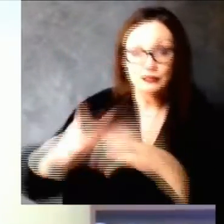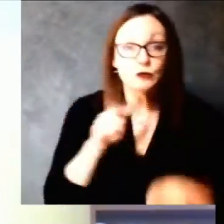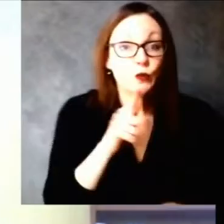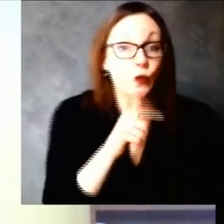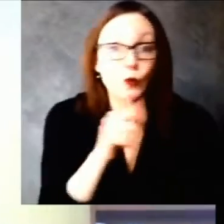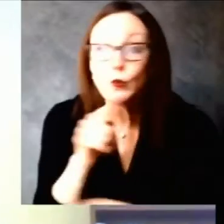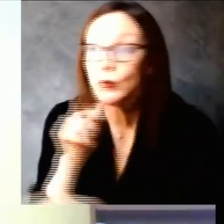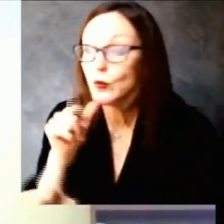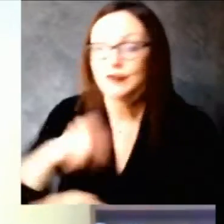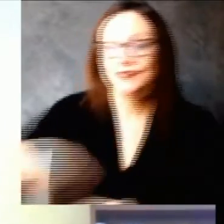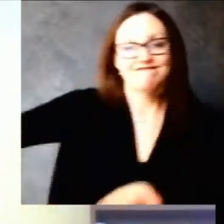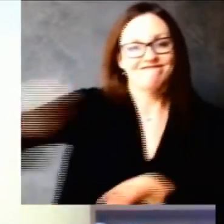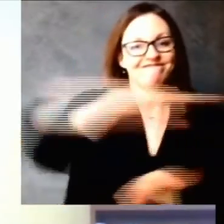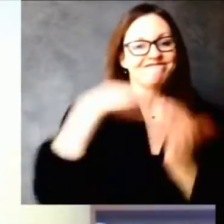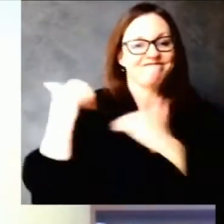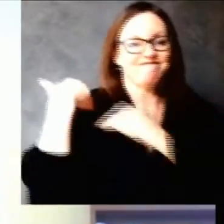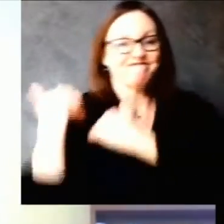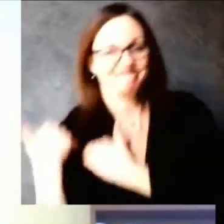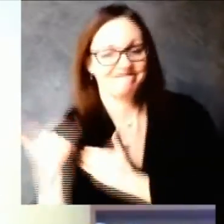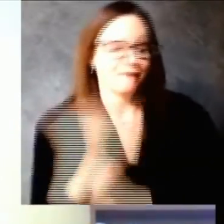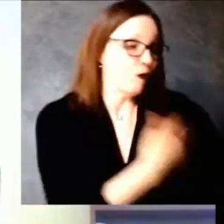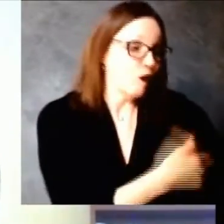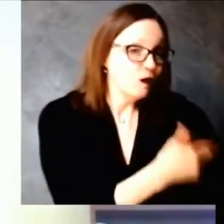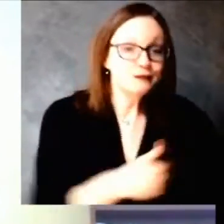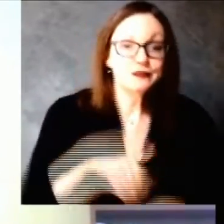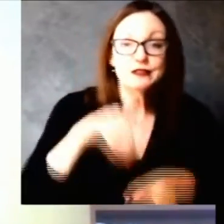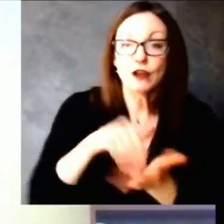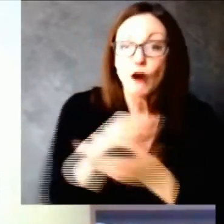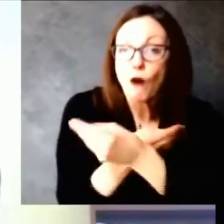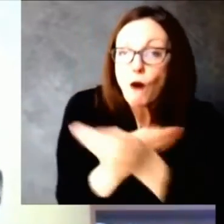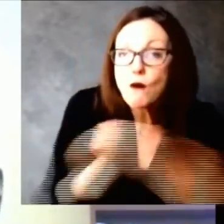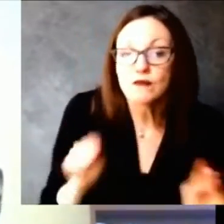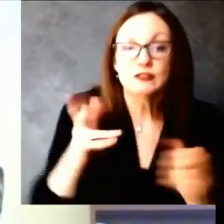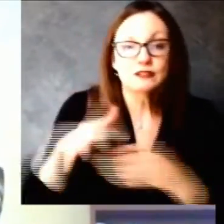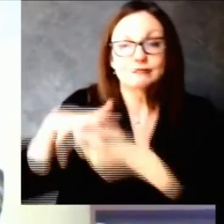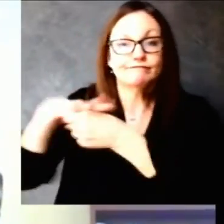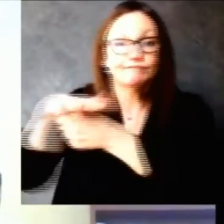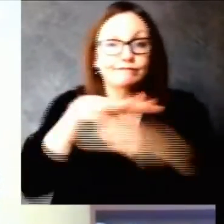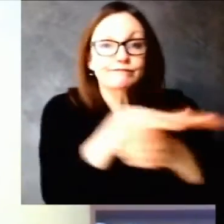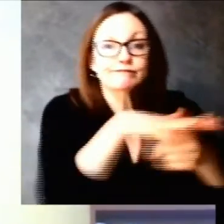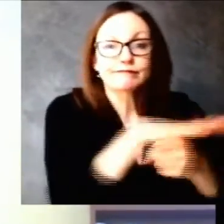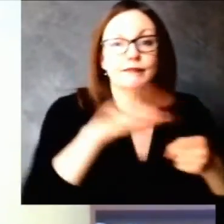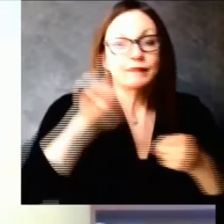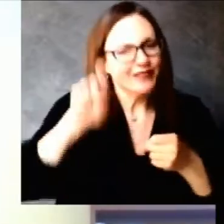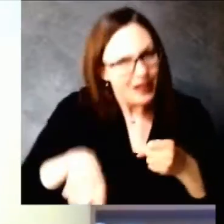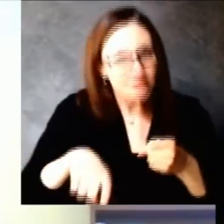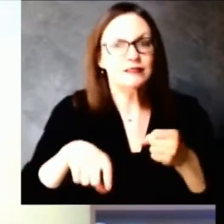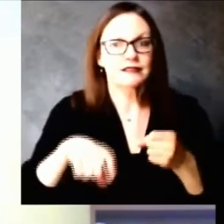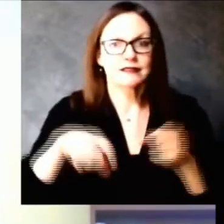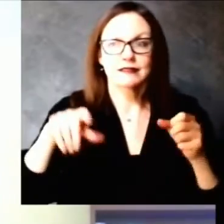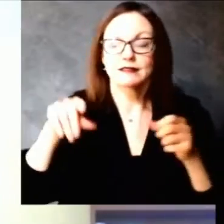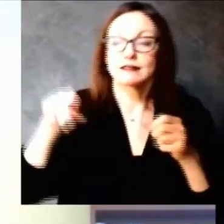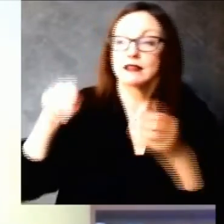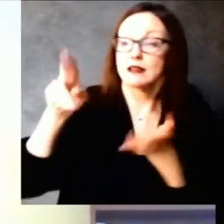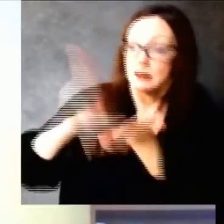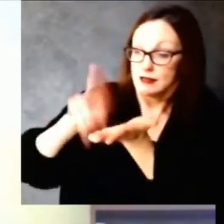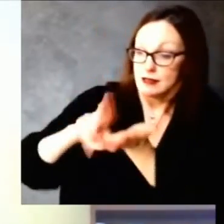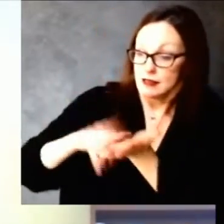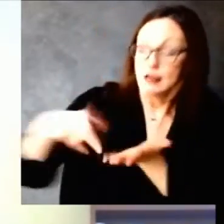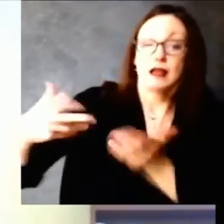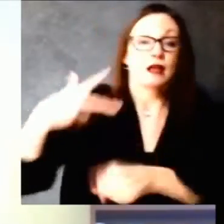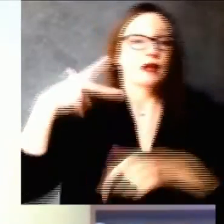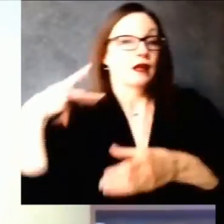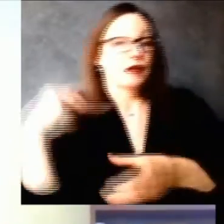and we do know occasionally people are behind and vaccines are coming in for even a few days before that